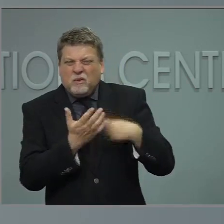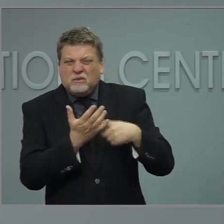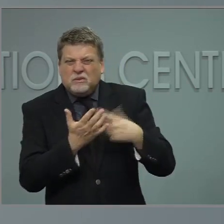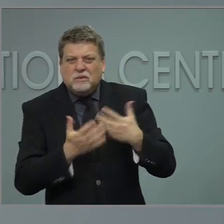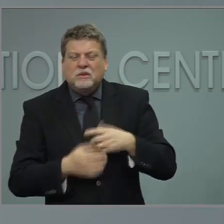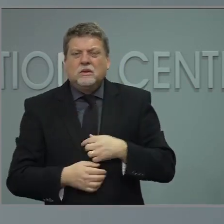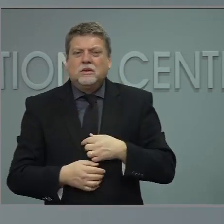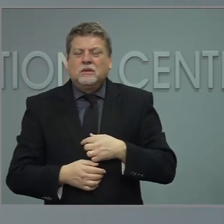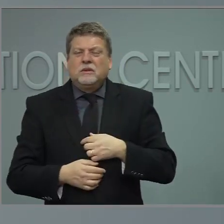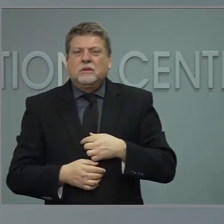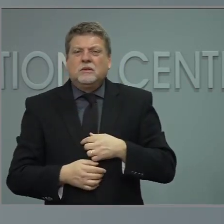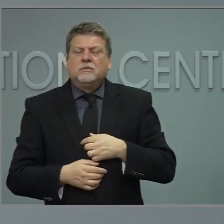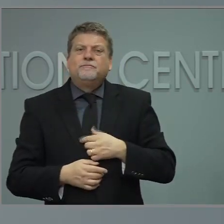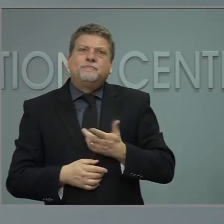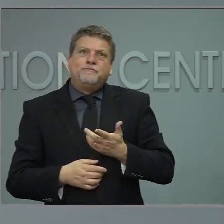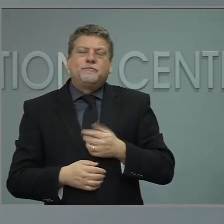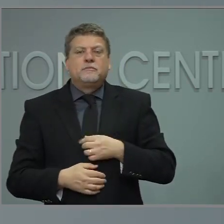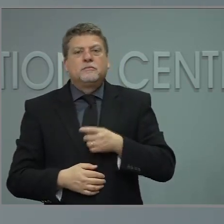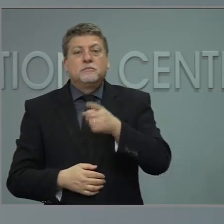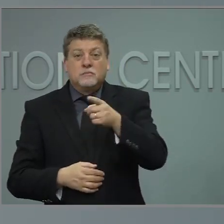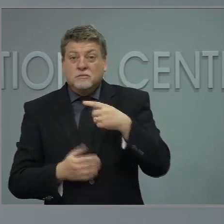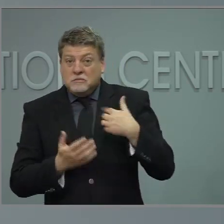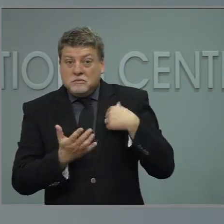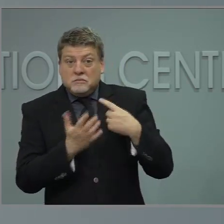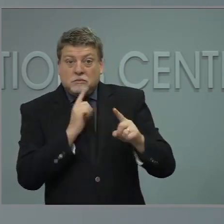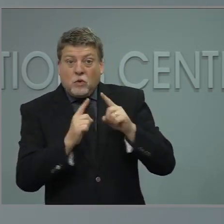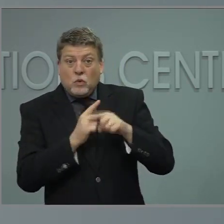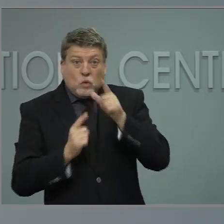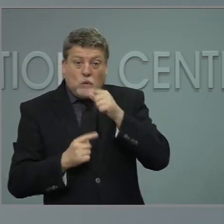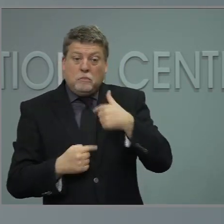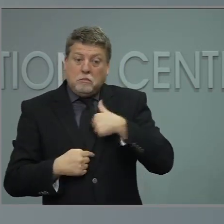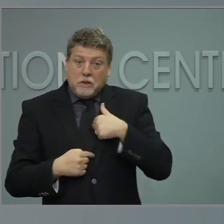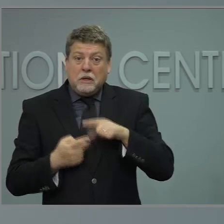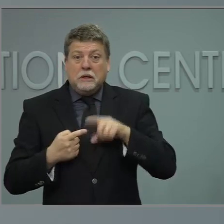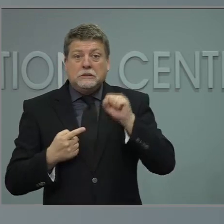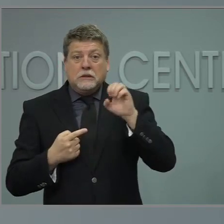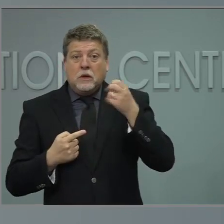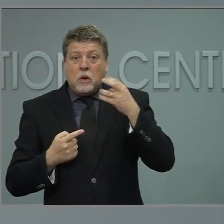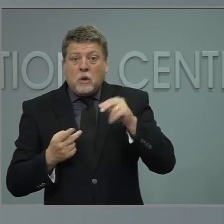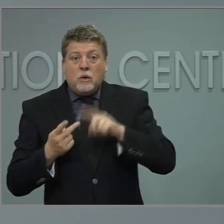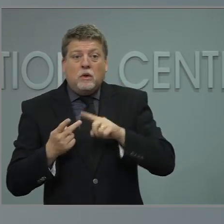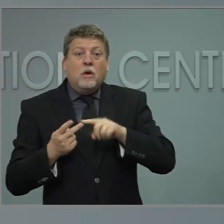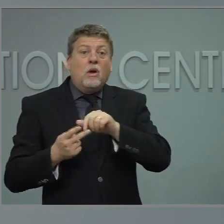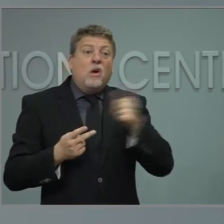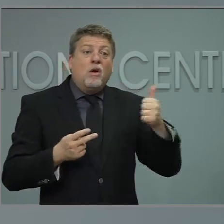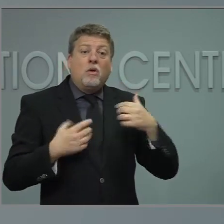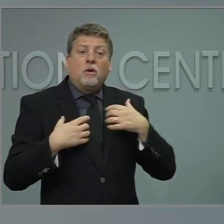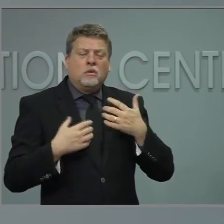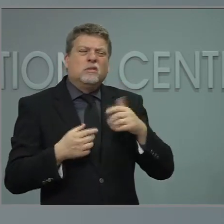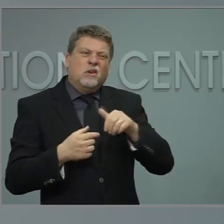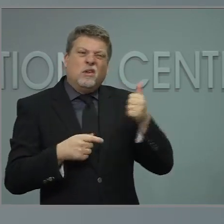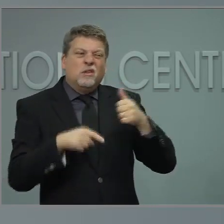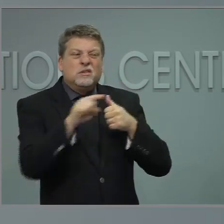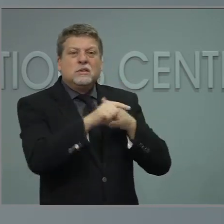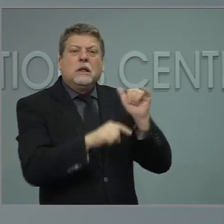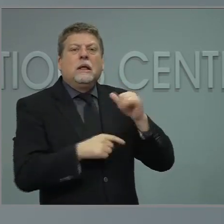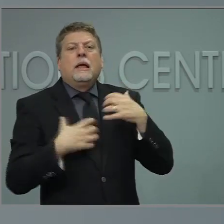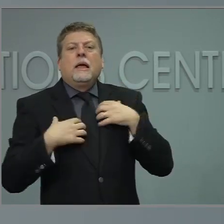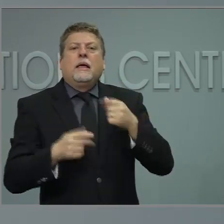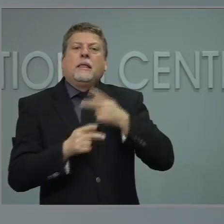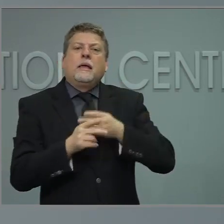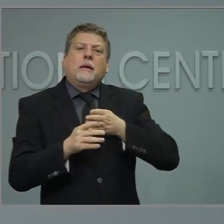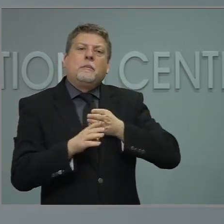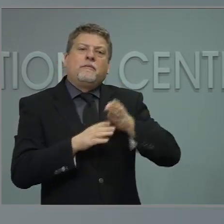Discussions. We talk with healthcare professionals. We also, when we're talking about easing capacity